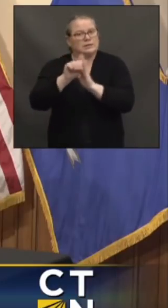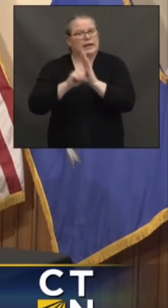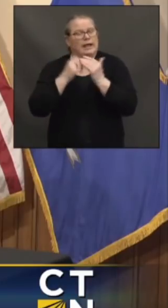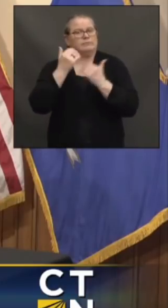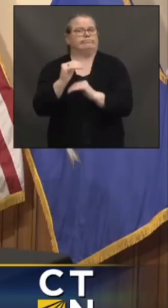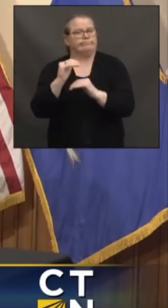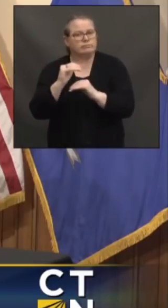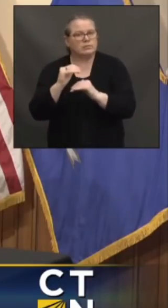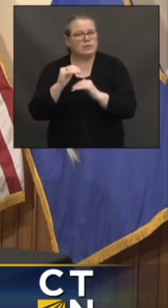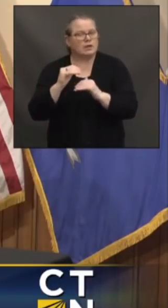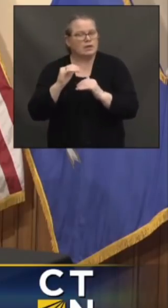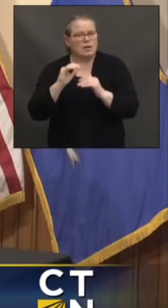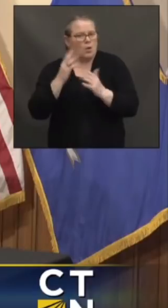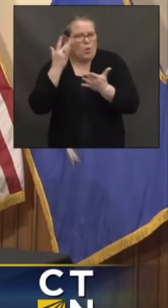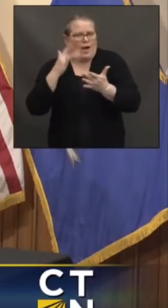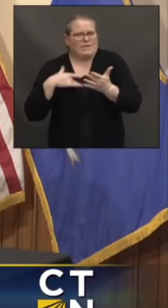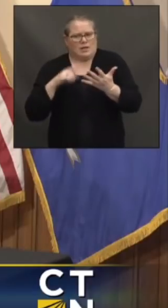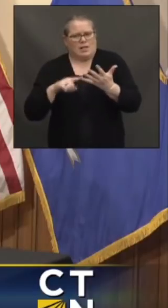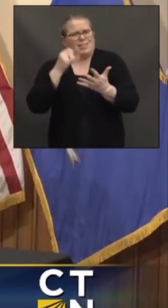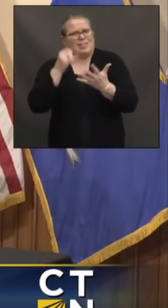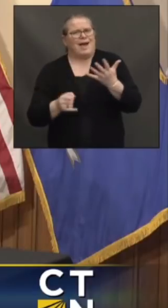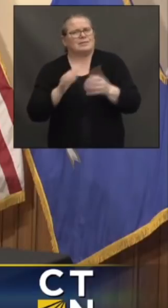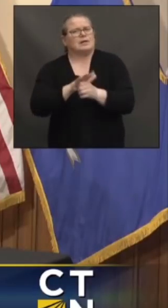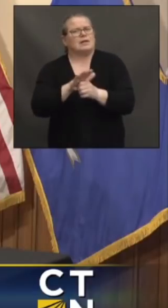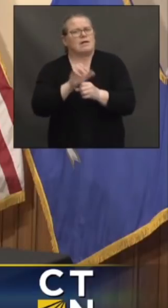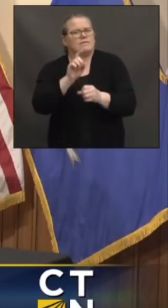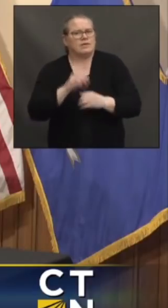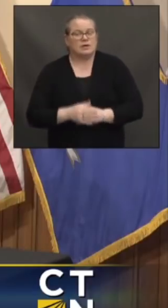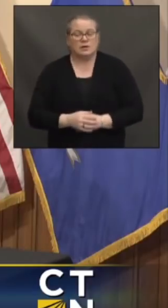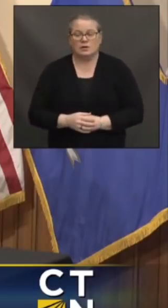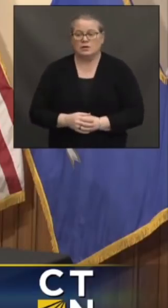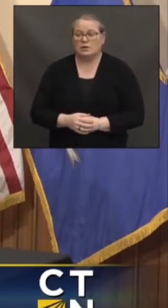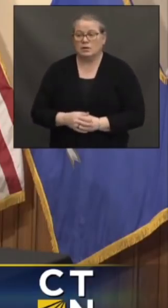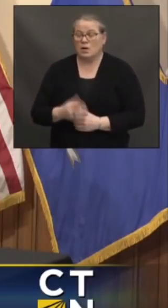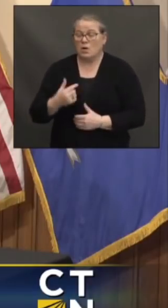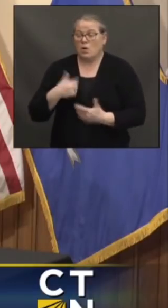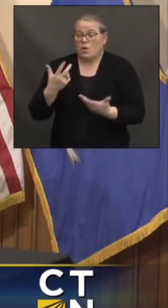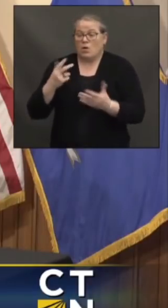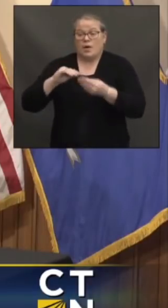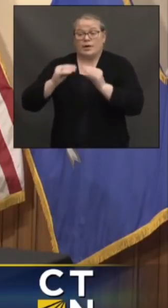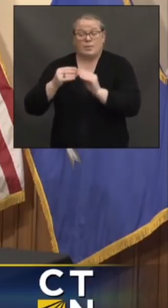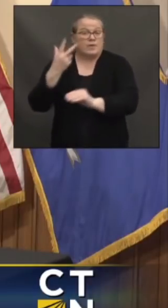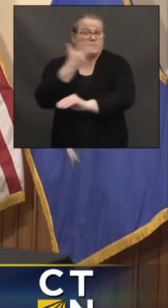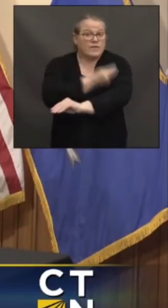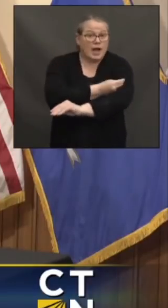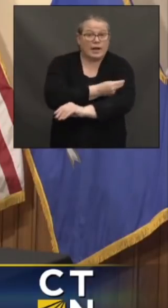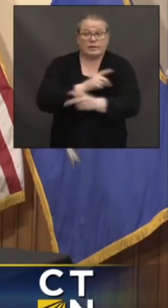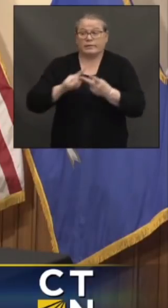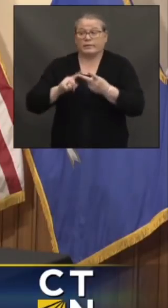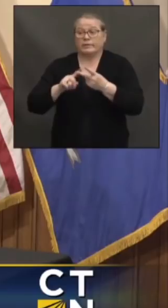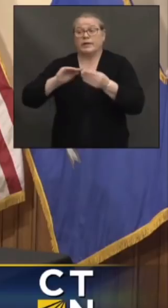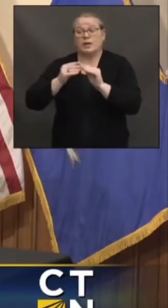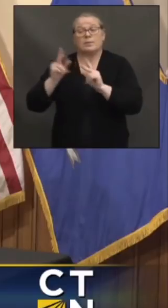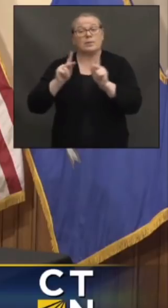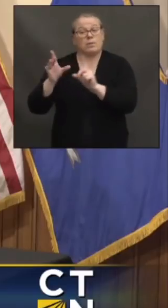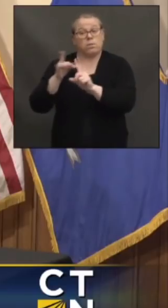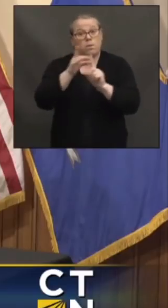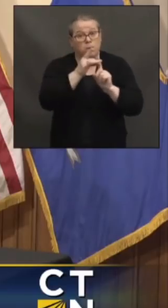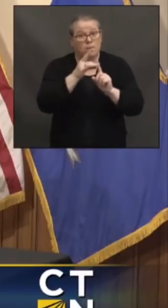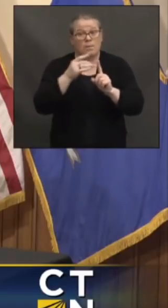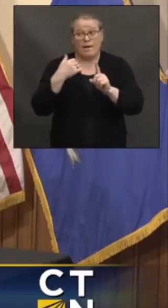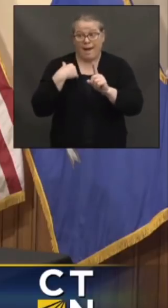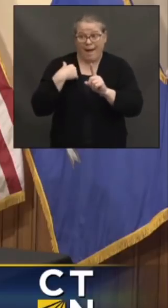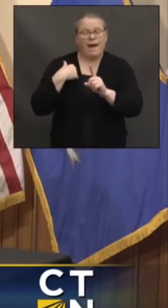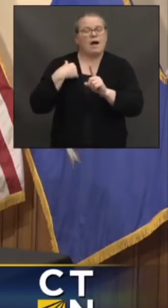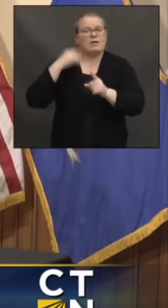look at the pace of vaccinations, the remarkable decreases we've seen in positivity rates and hospitalizations. And